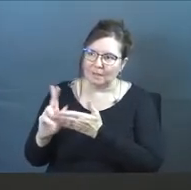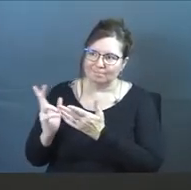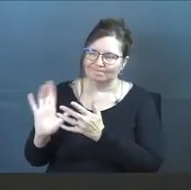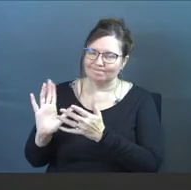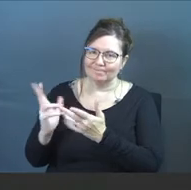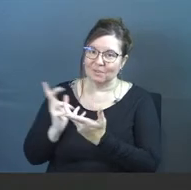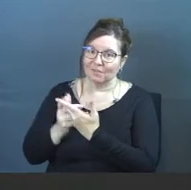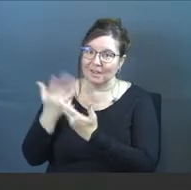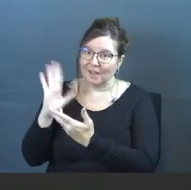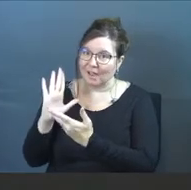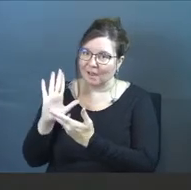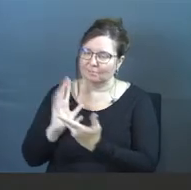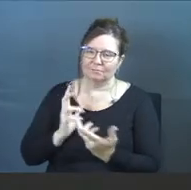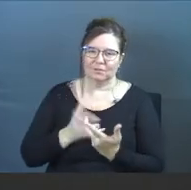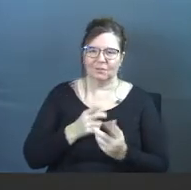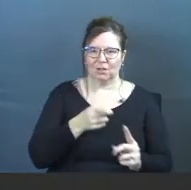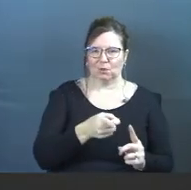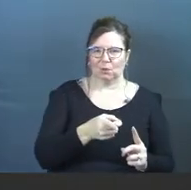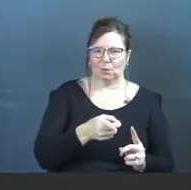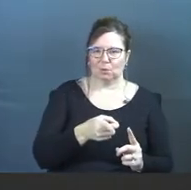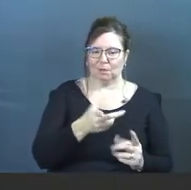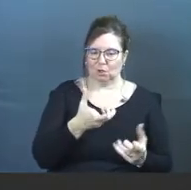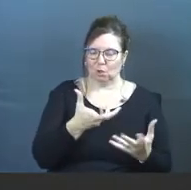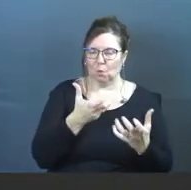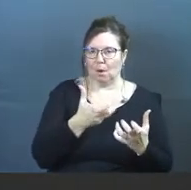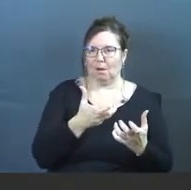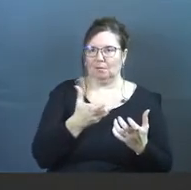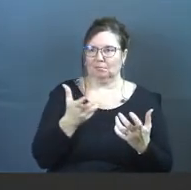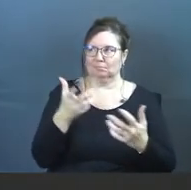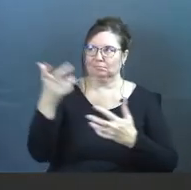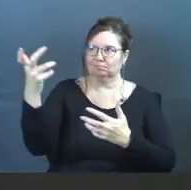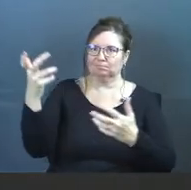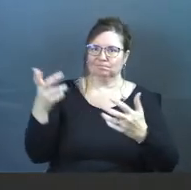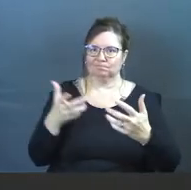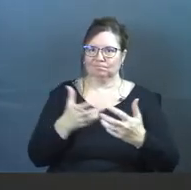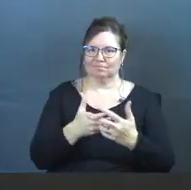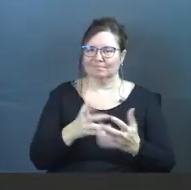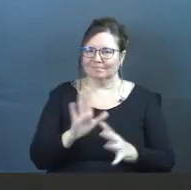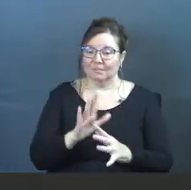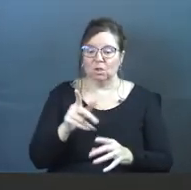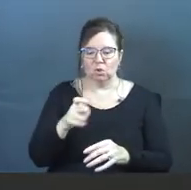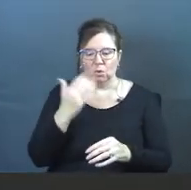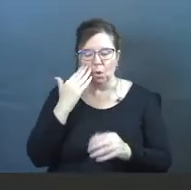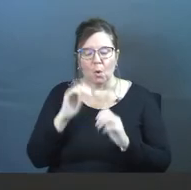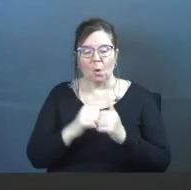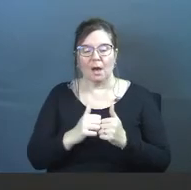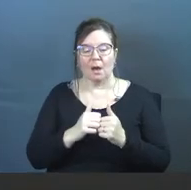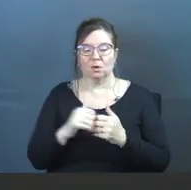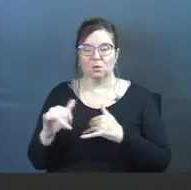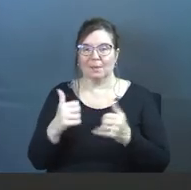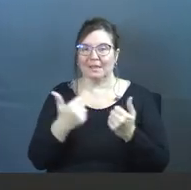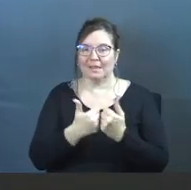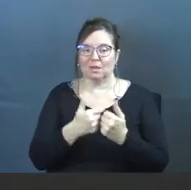fit you and what you want to practice. And he calls them out. They're saying, you know how to play the game. You have the